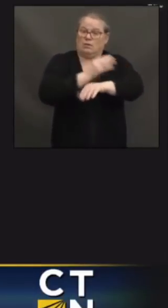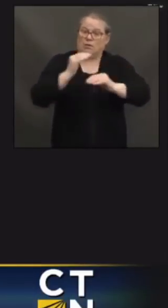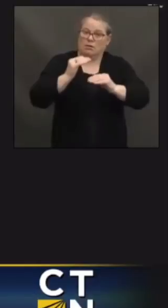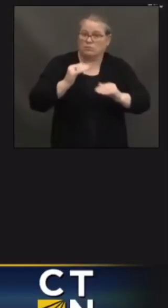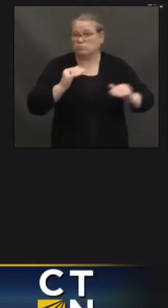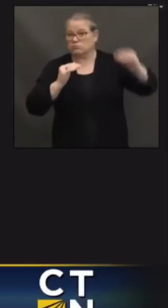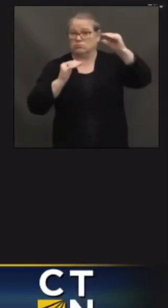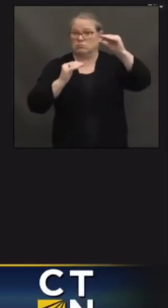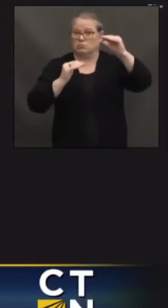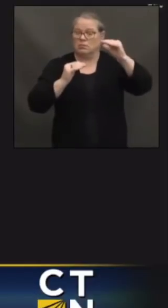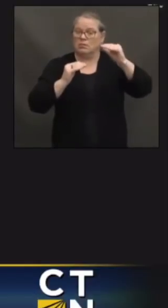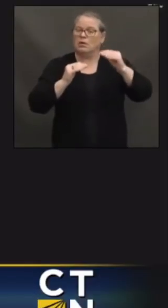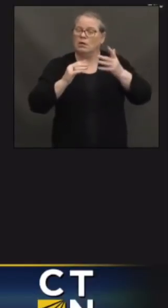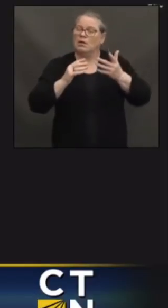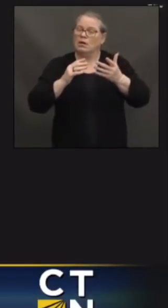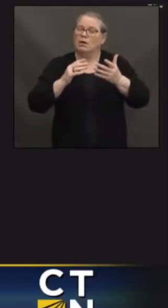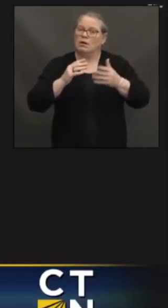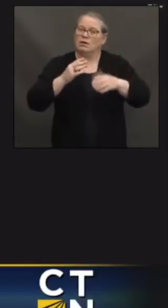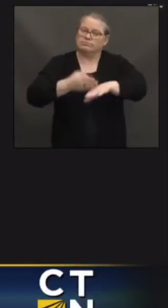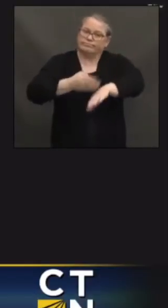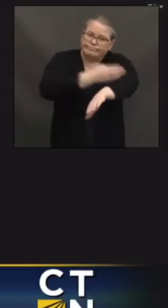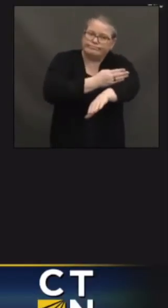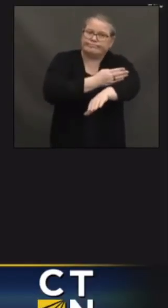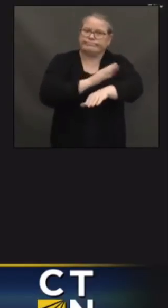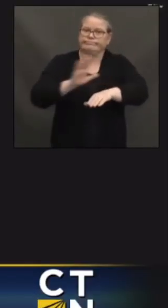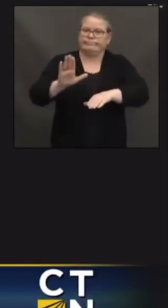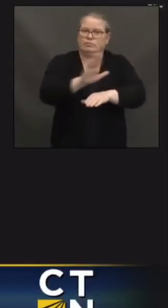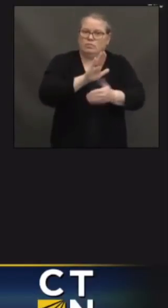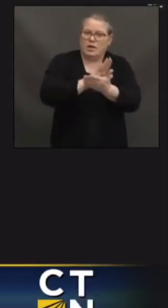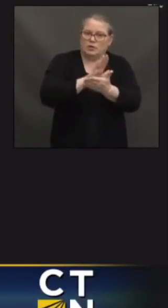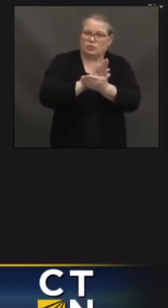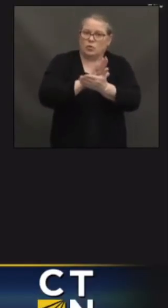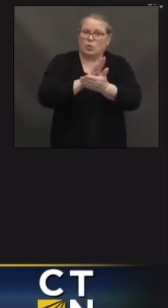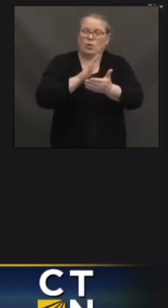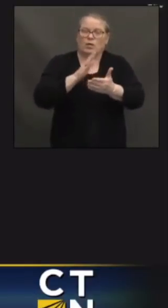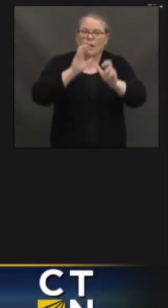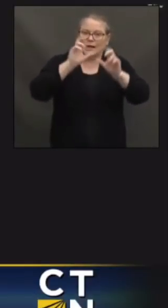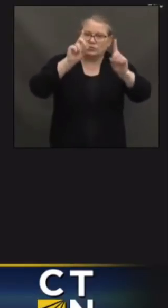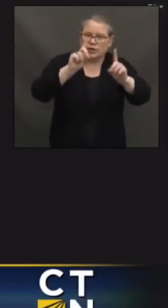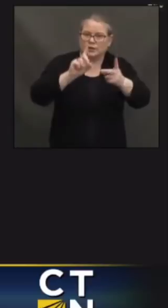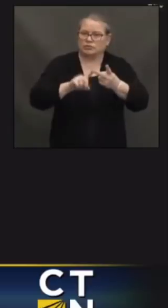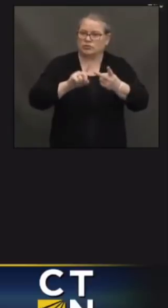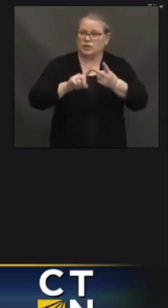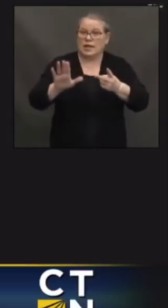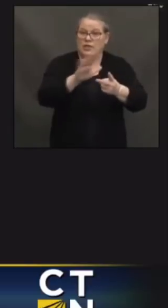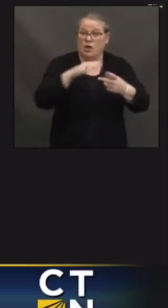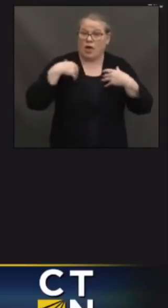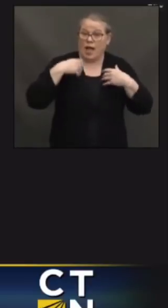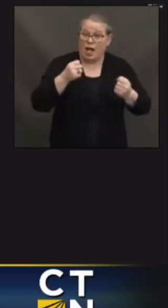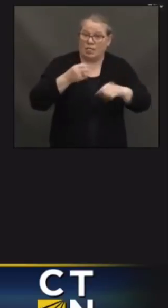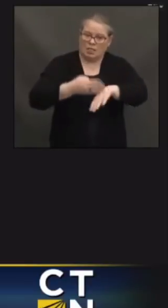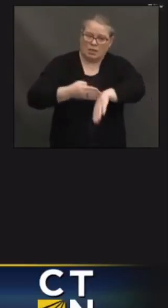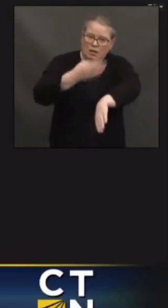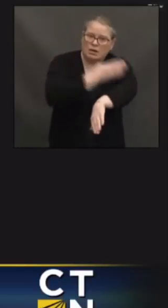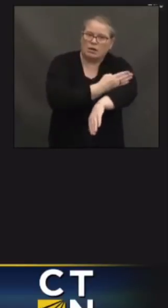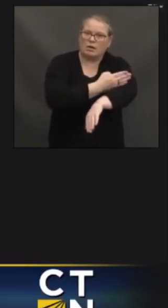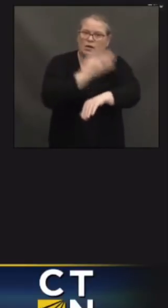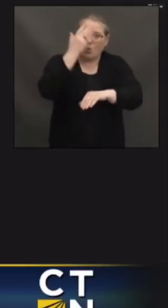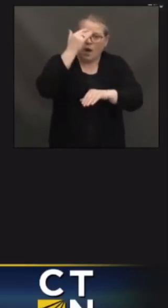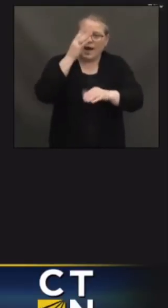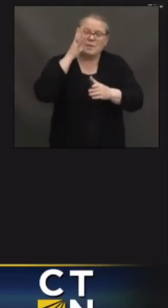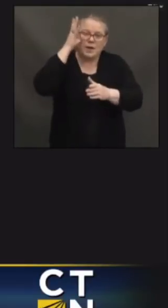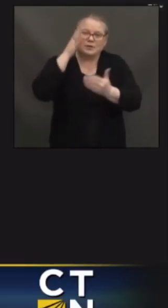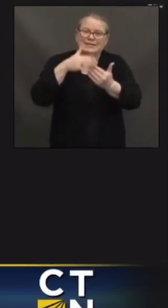comes to the benefit that accrues to their health as their parents have easier access to primary care doctors